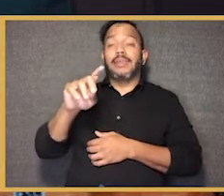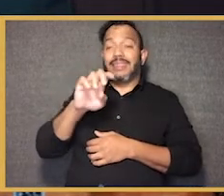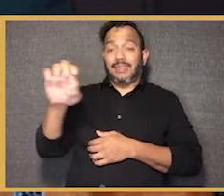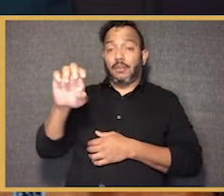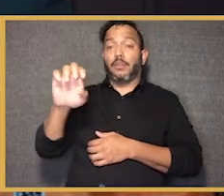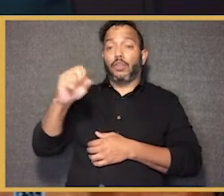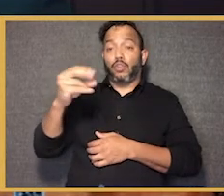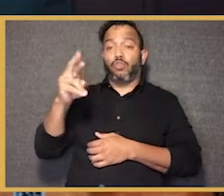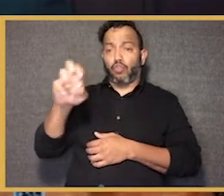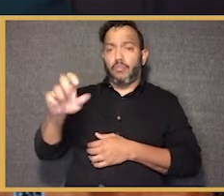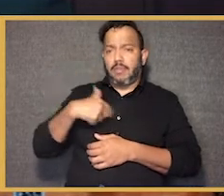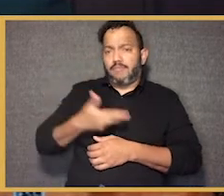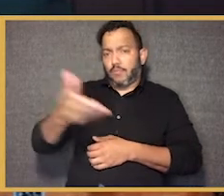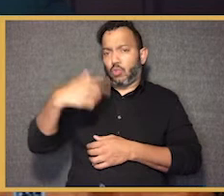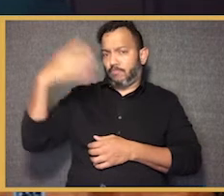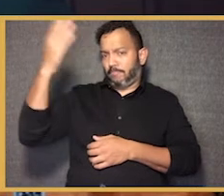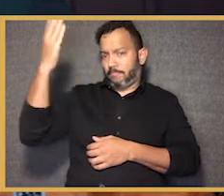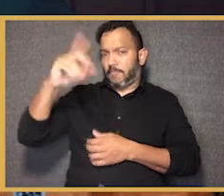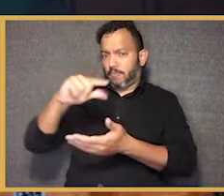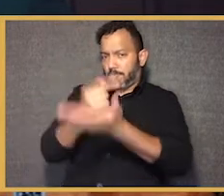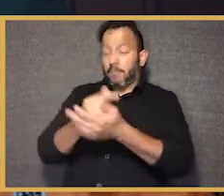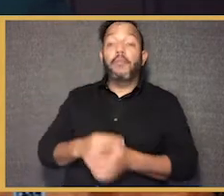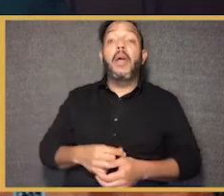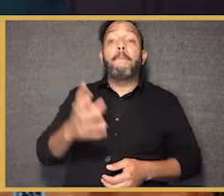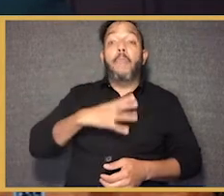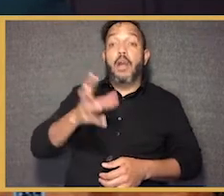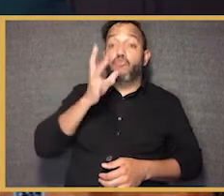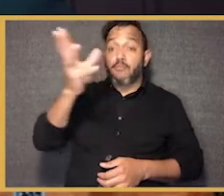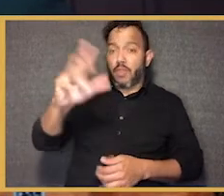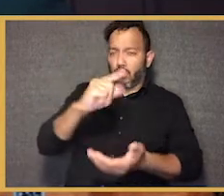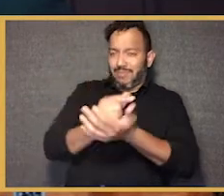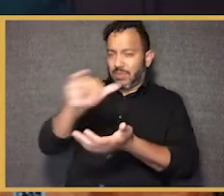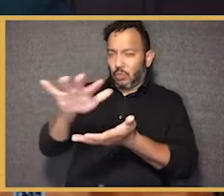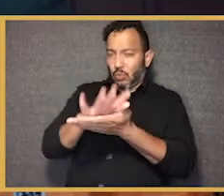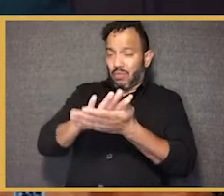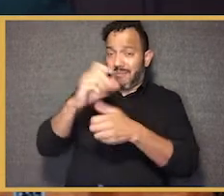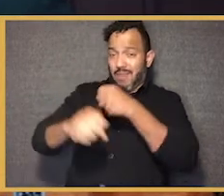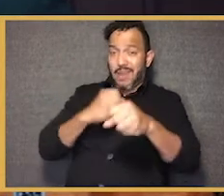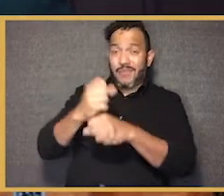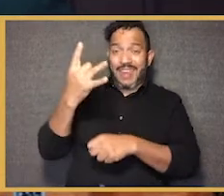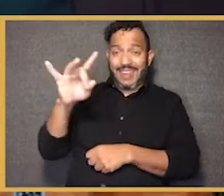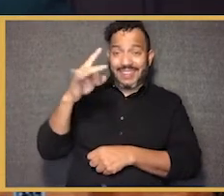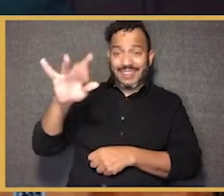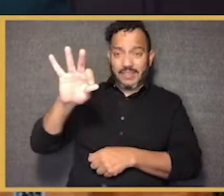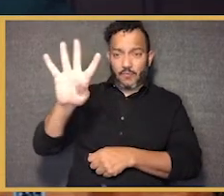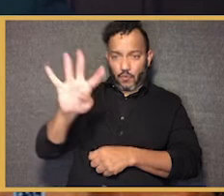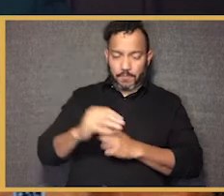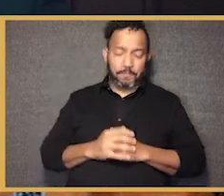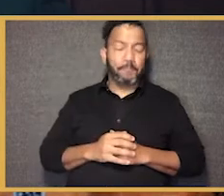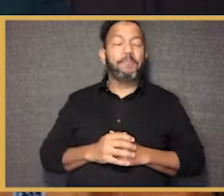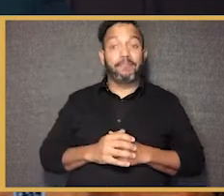And I was invited in part because my grandmother graduated from there in 1894. My goodness.